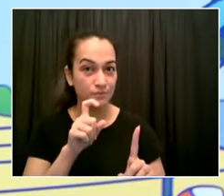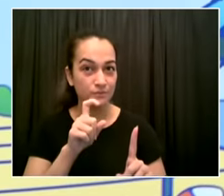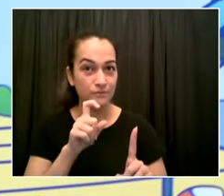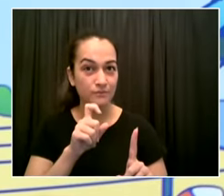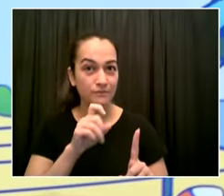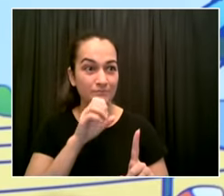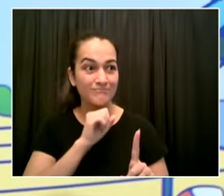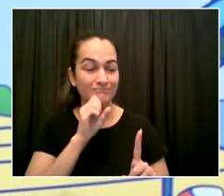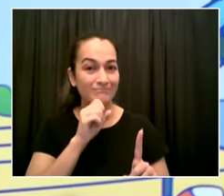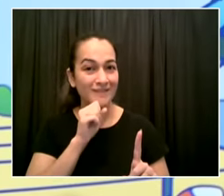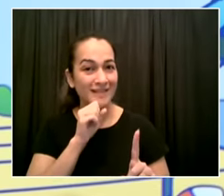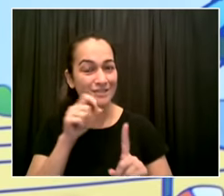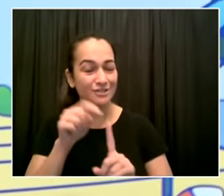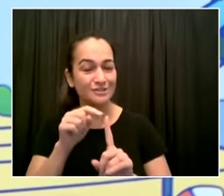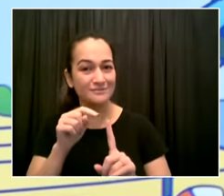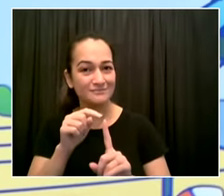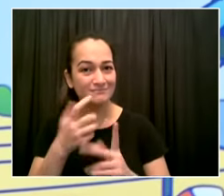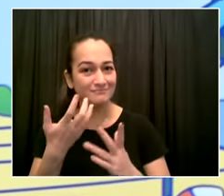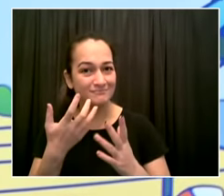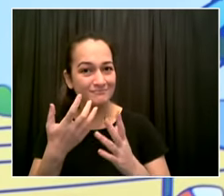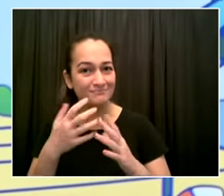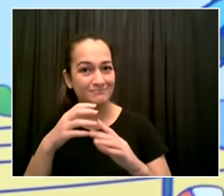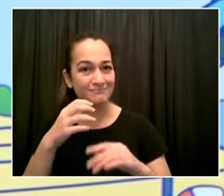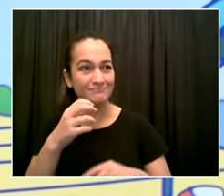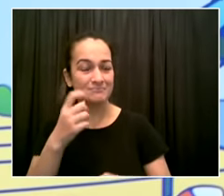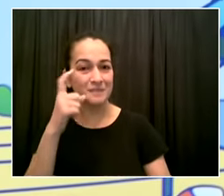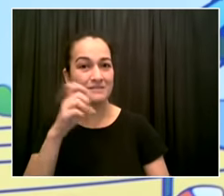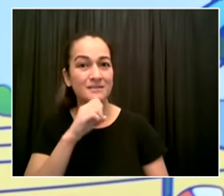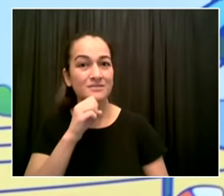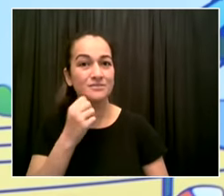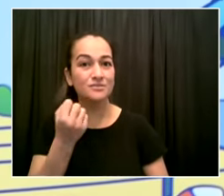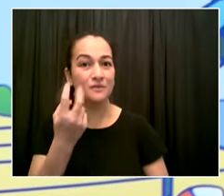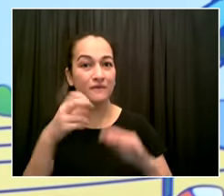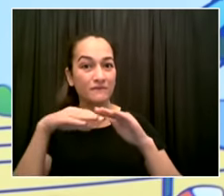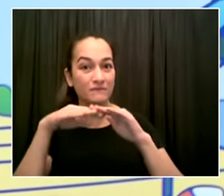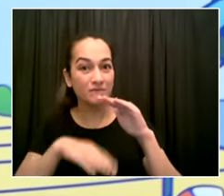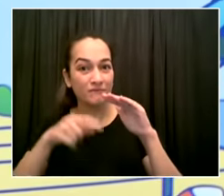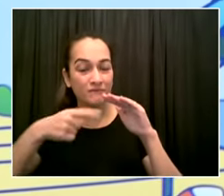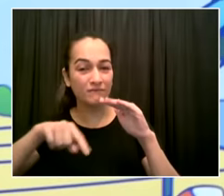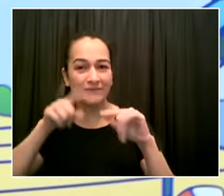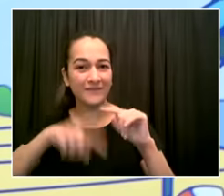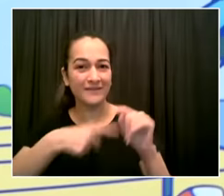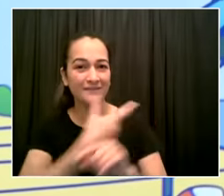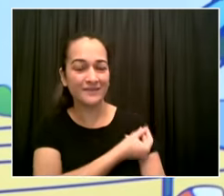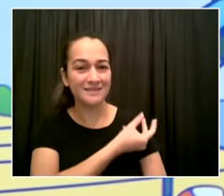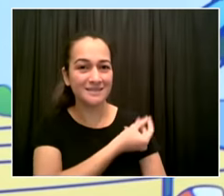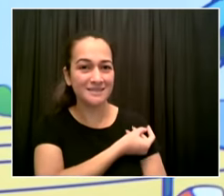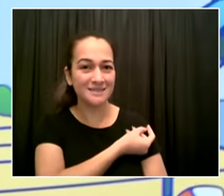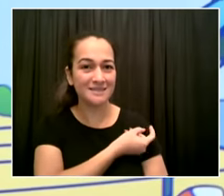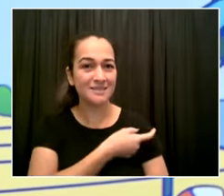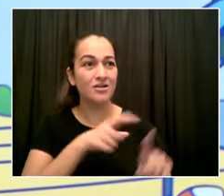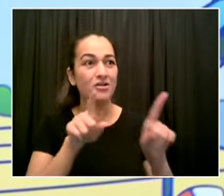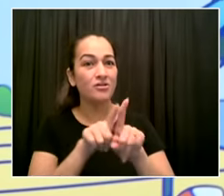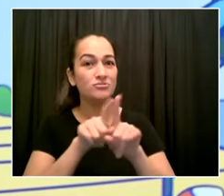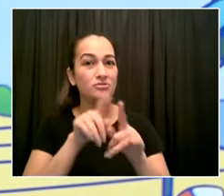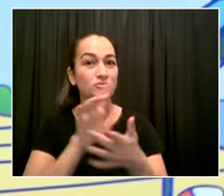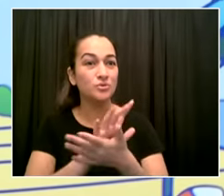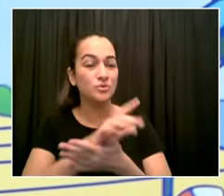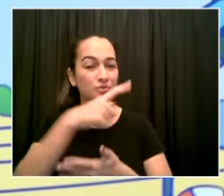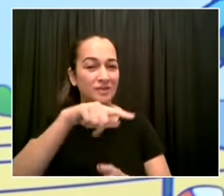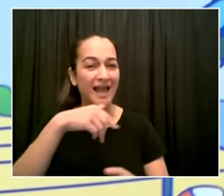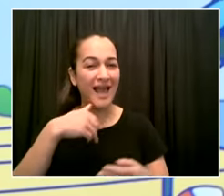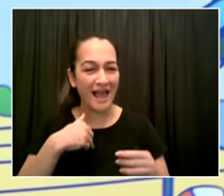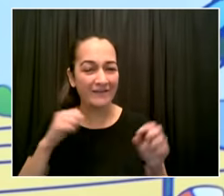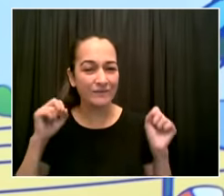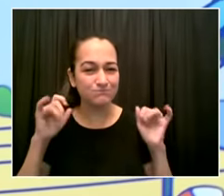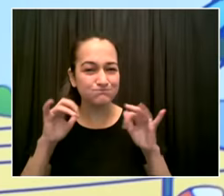uh in a time when you know the previously schools were at 30 capacity some of these